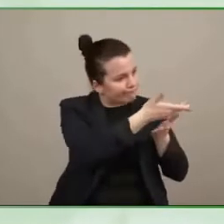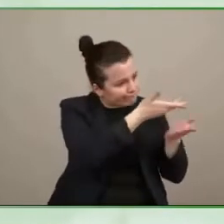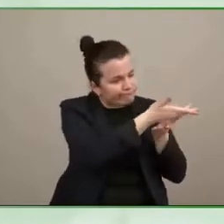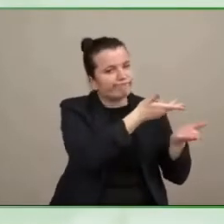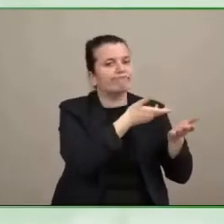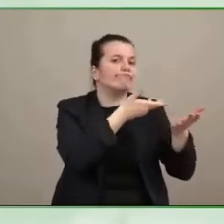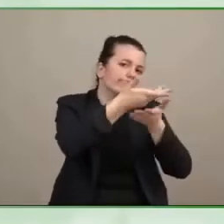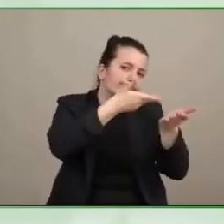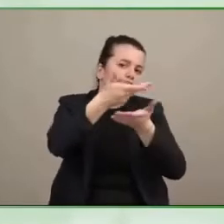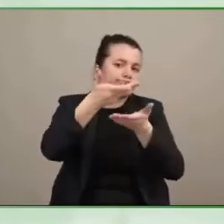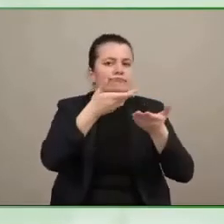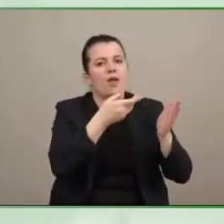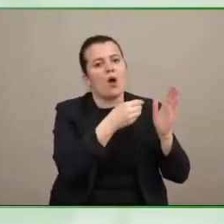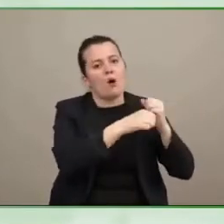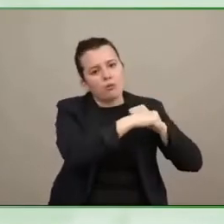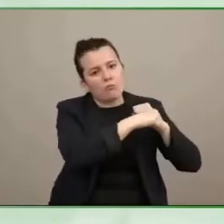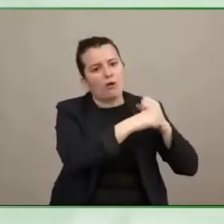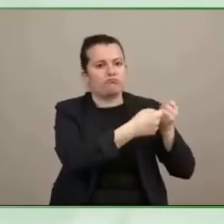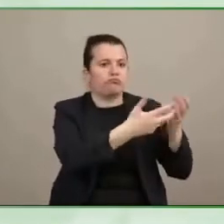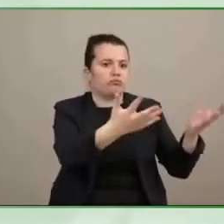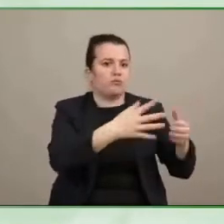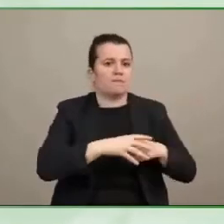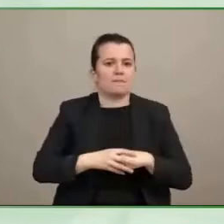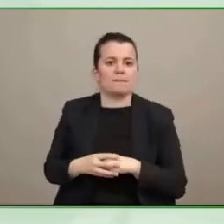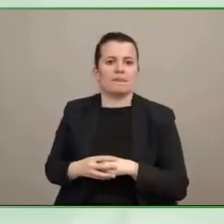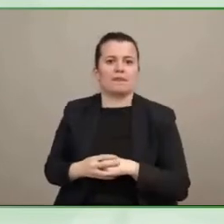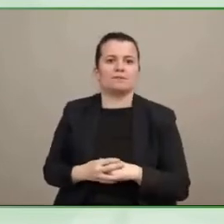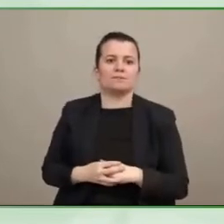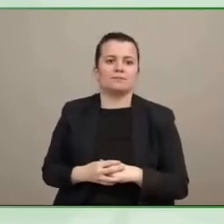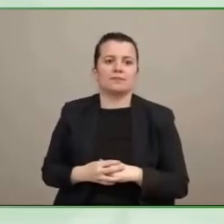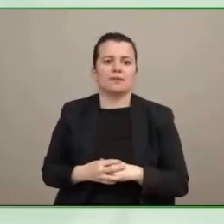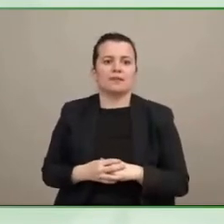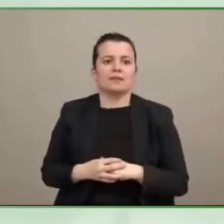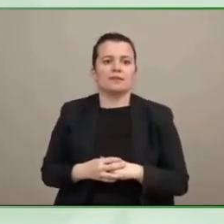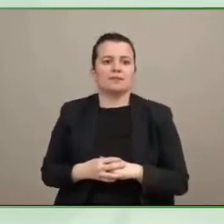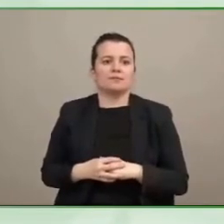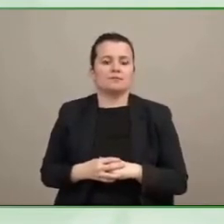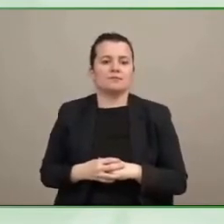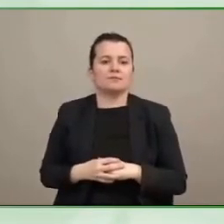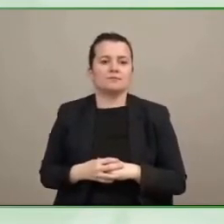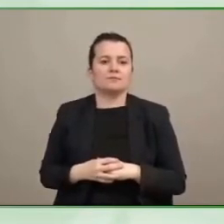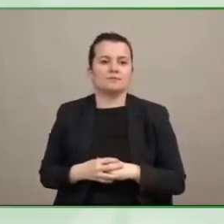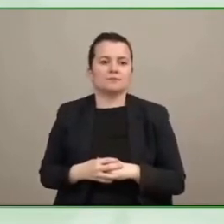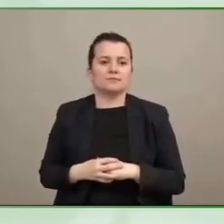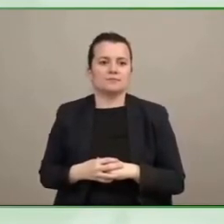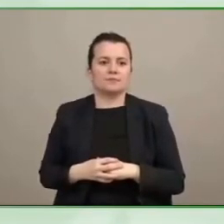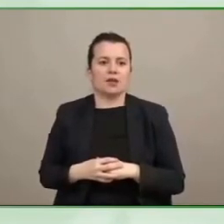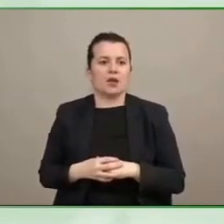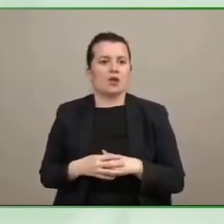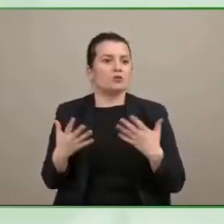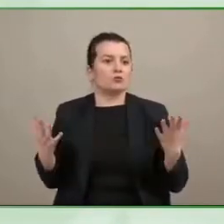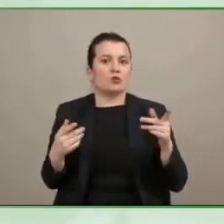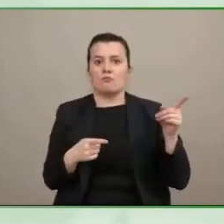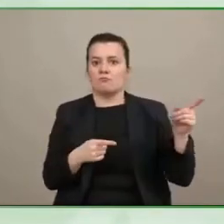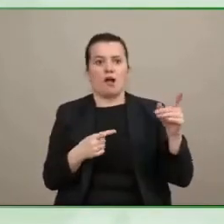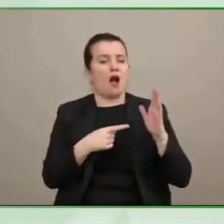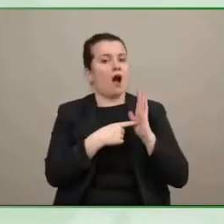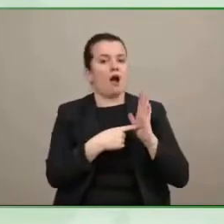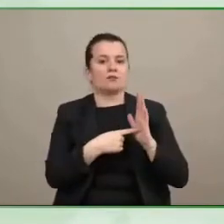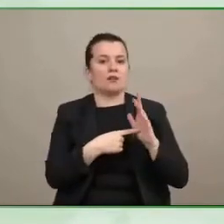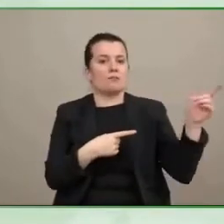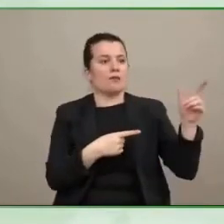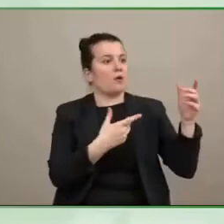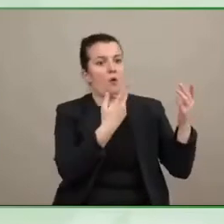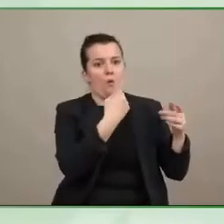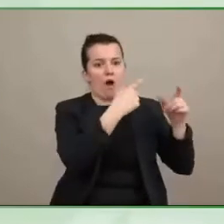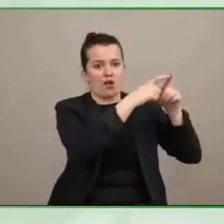pictures that you get where like best practices happen um so if a company or a country tells you no that's not possible you can show them well